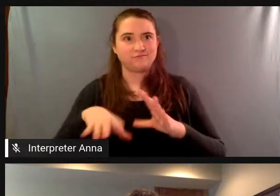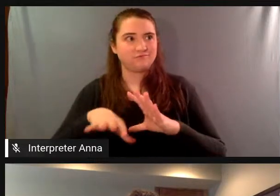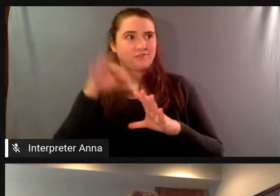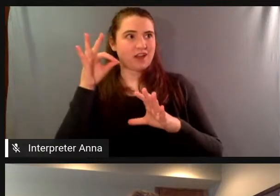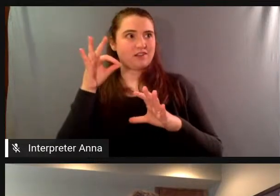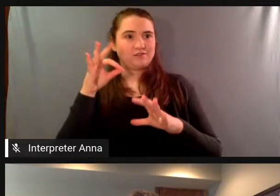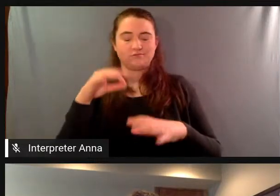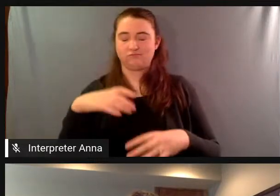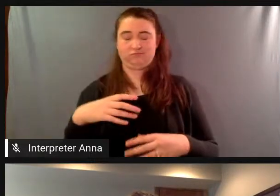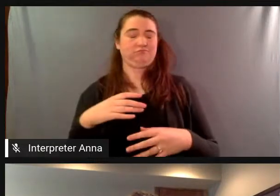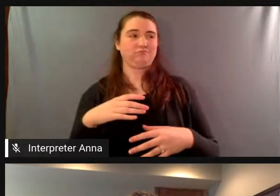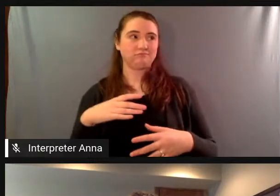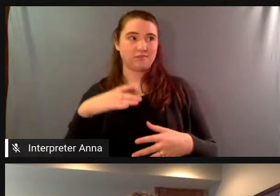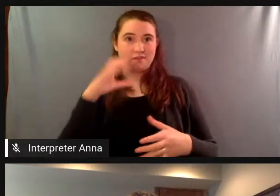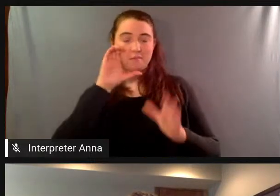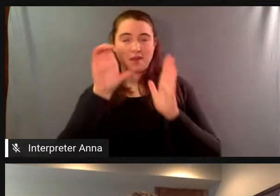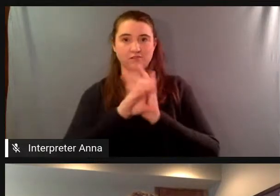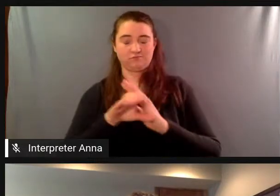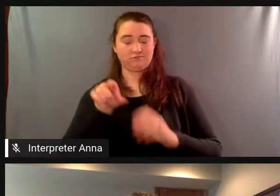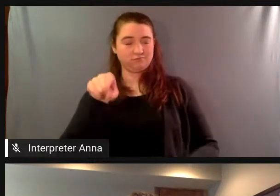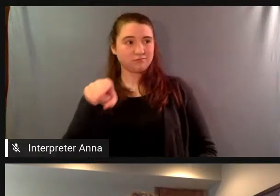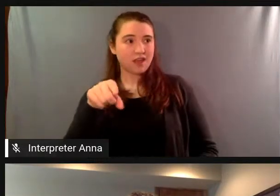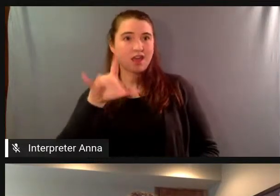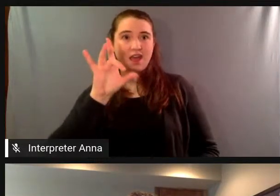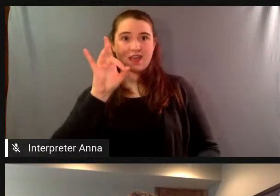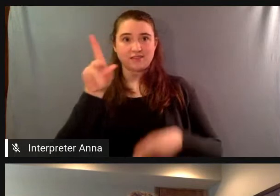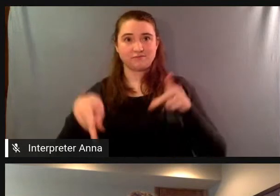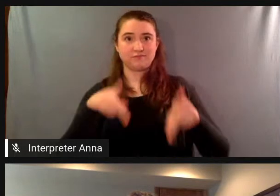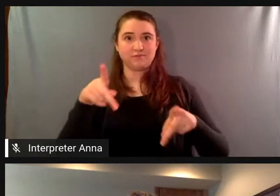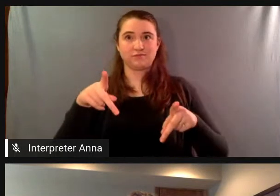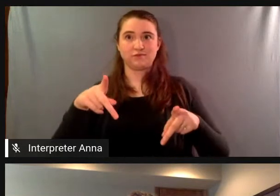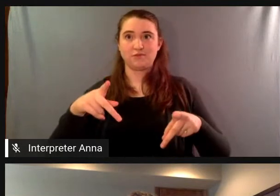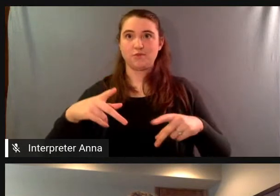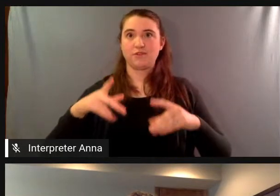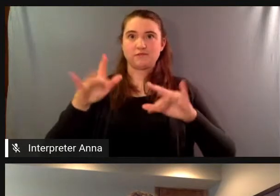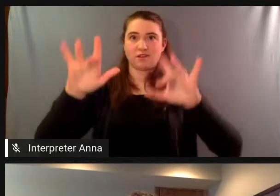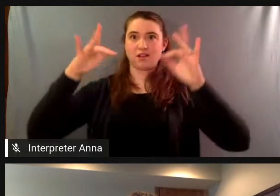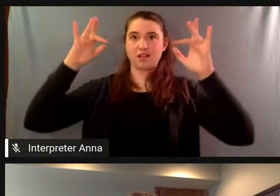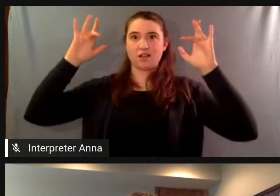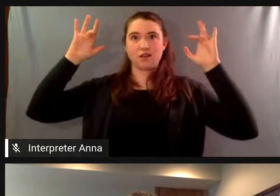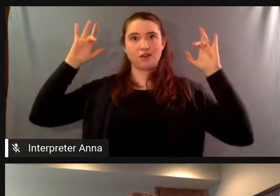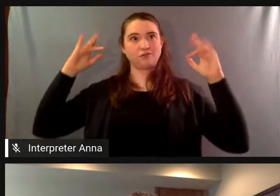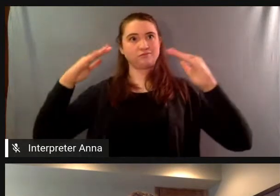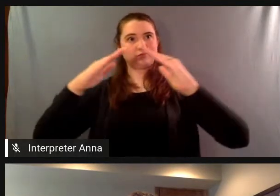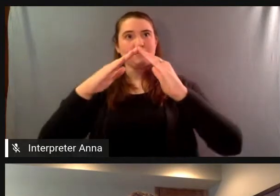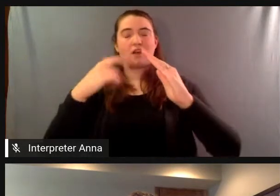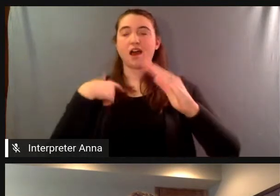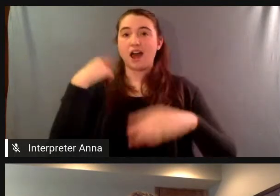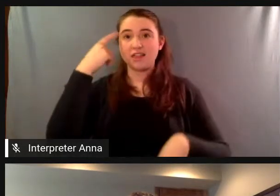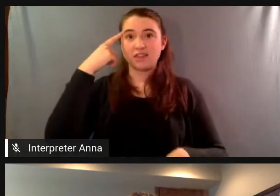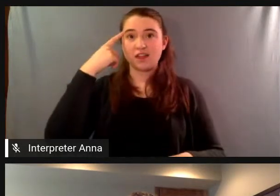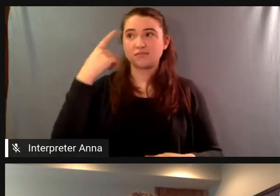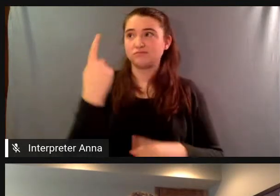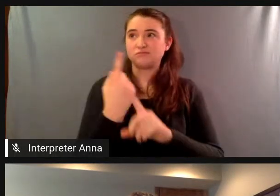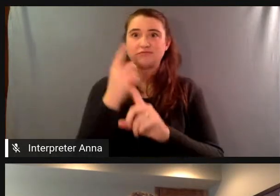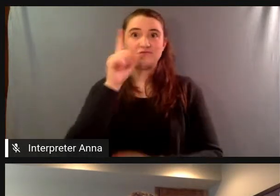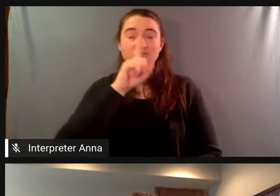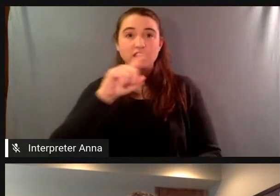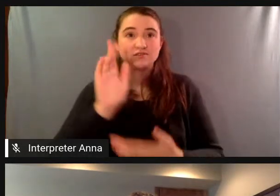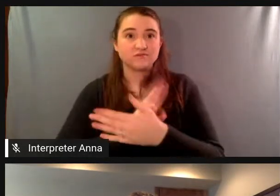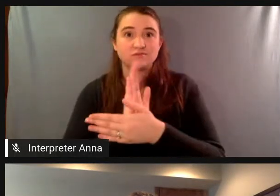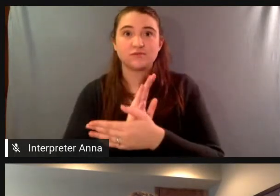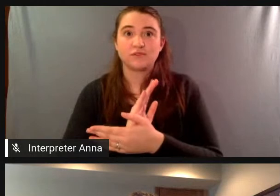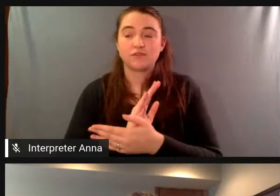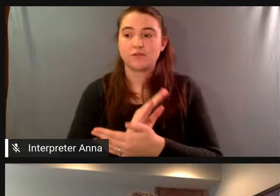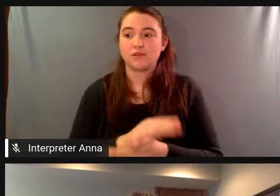people in bright red jumpsuits standing in front of a glowing glass pyramid and i thought they were stills from a science fiction film but it didn't take me